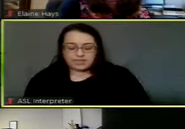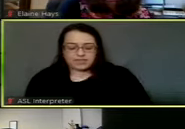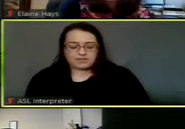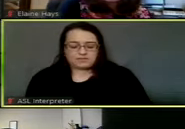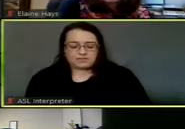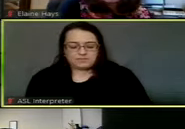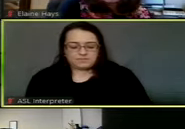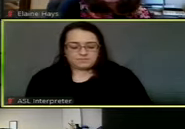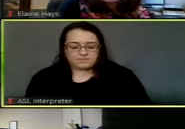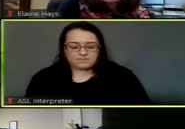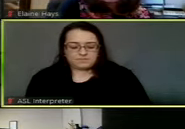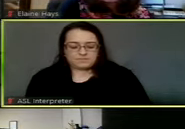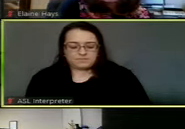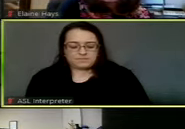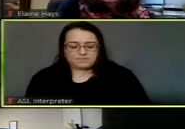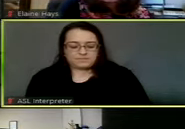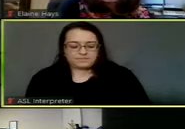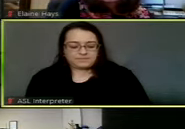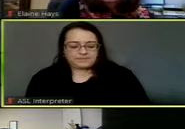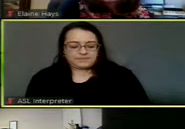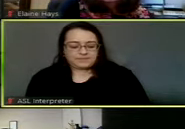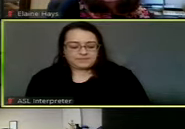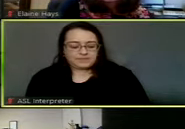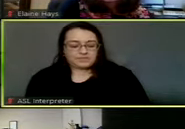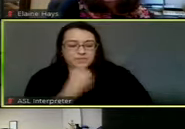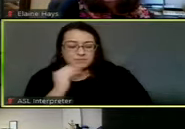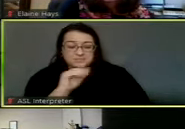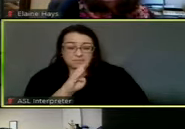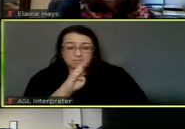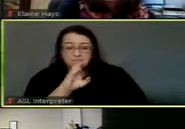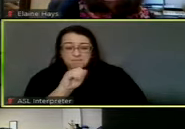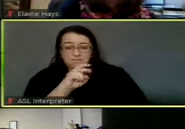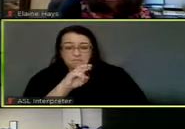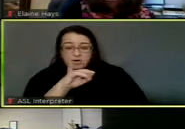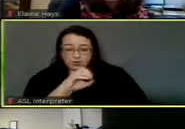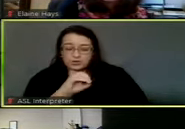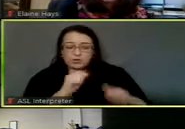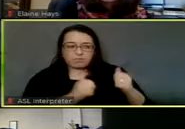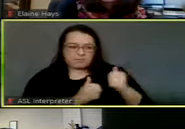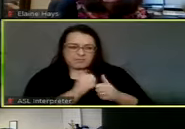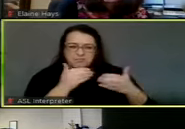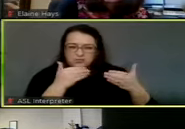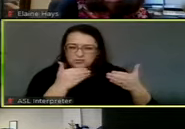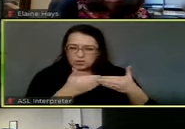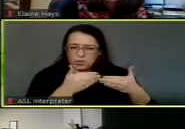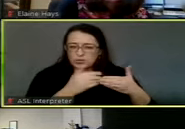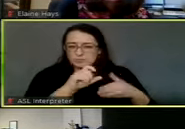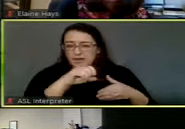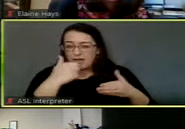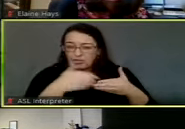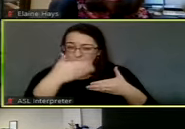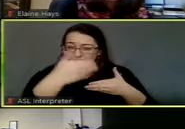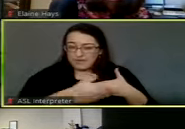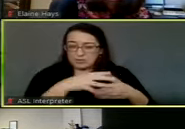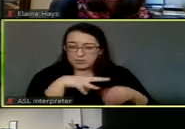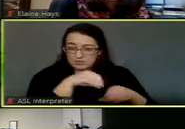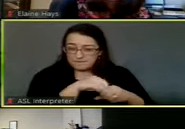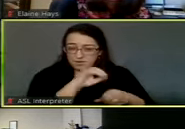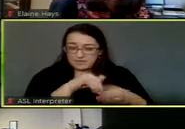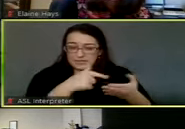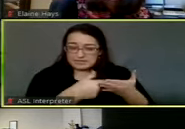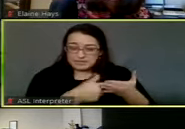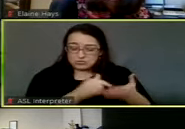in this particular project right now? Because the Barrio is probably the closest one that's closest to that area, I would think.